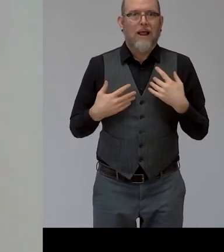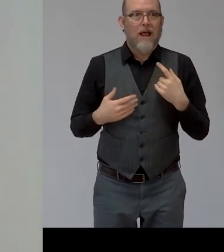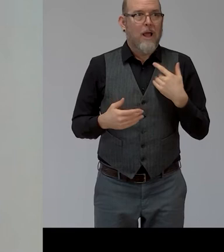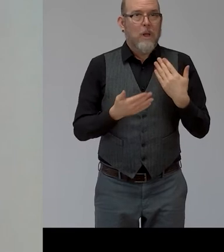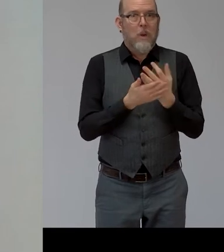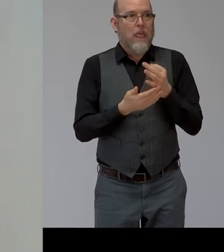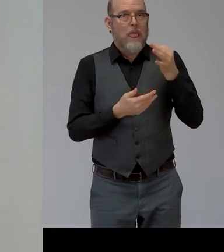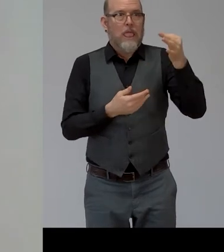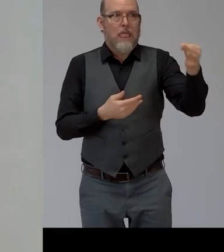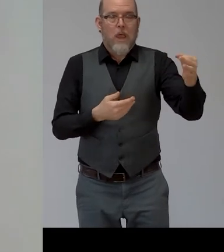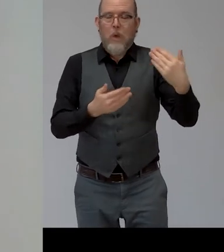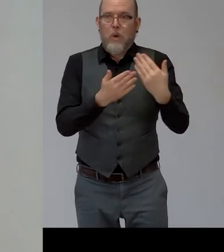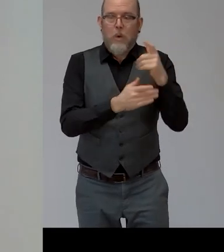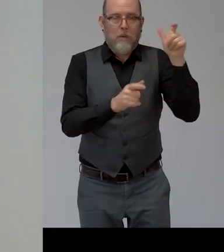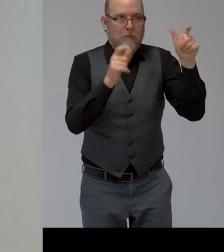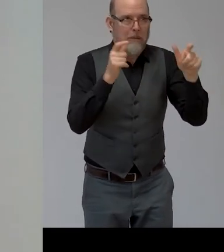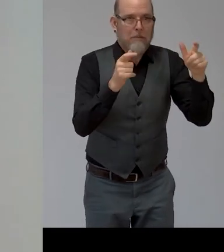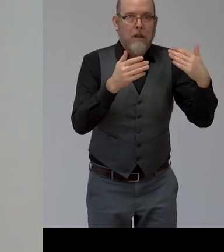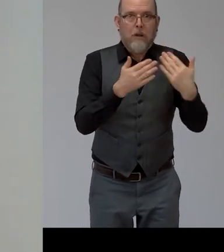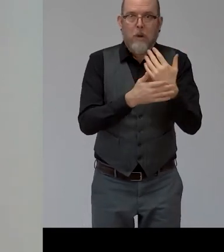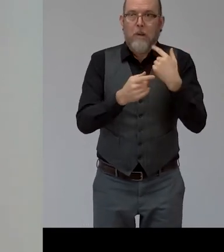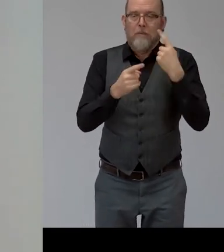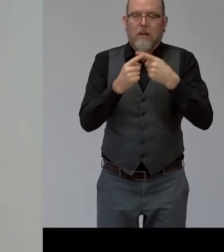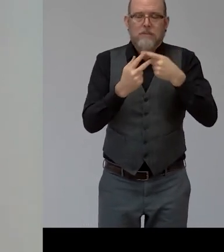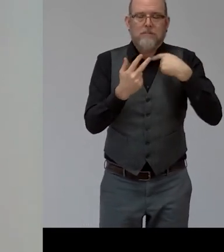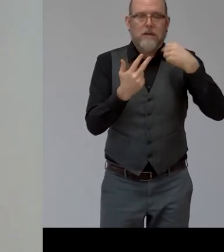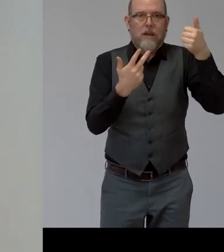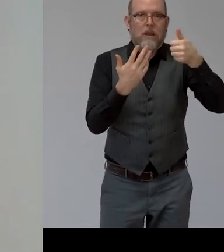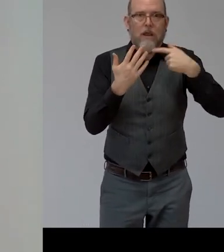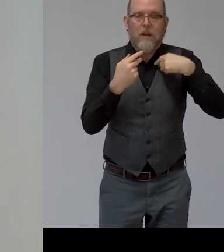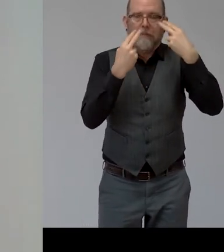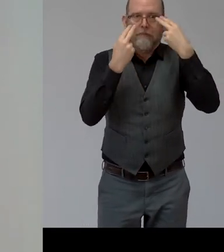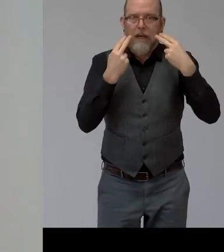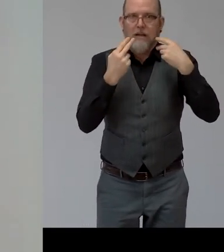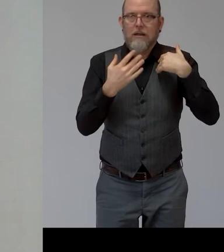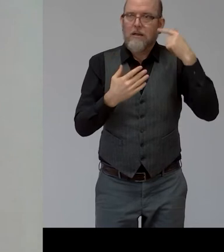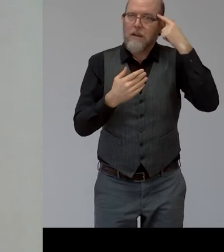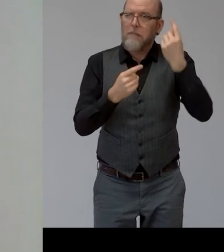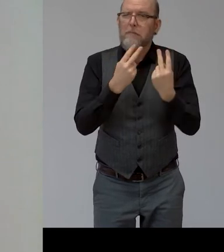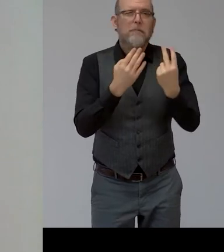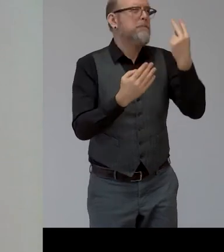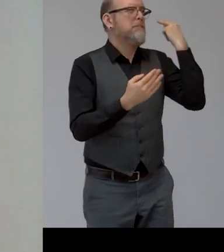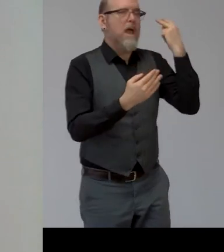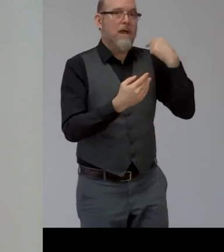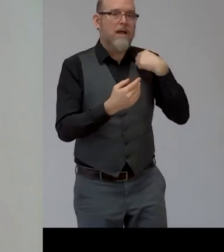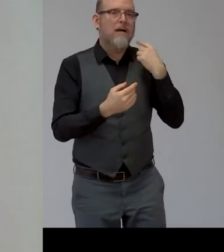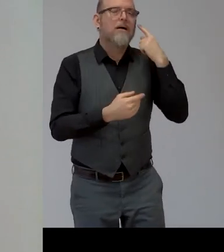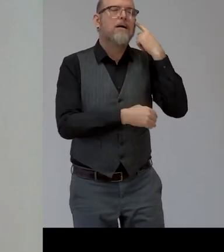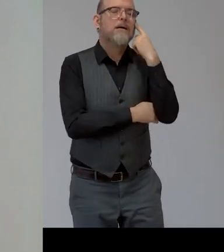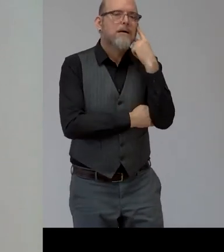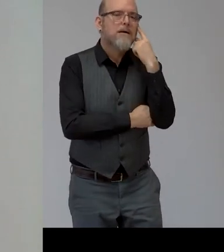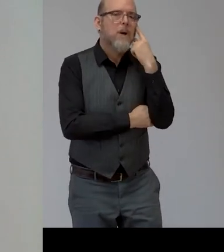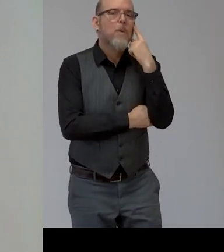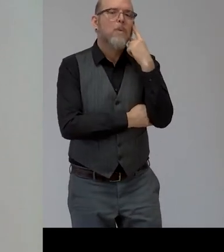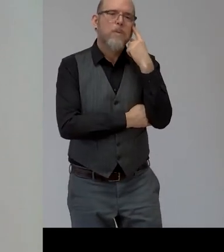know what to expect and when i think back to that day i think that i had pretty much the most perfect